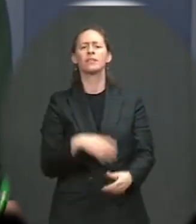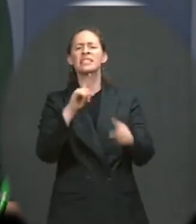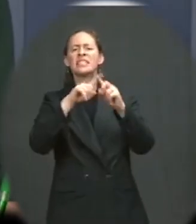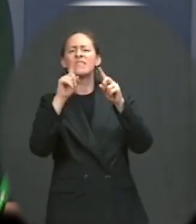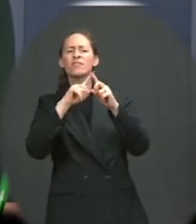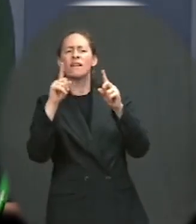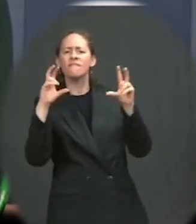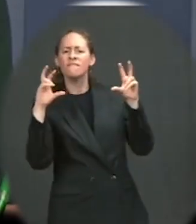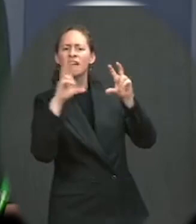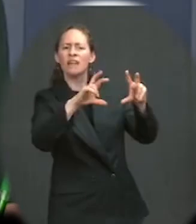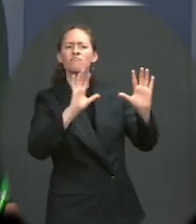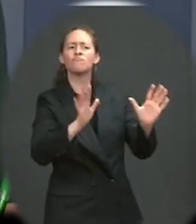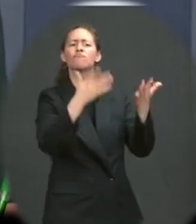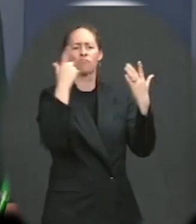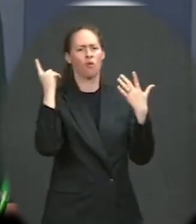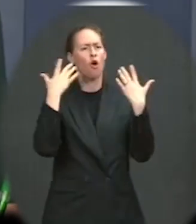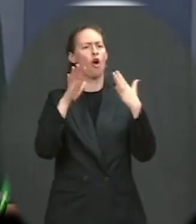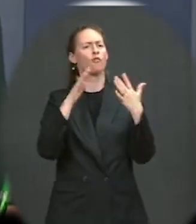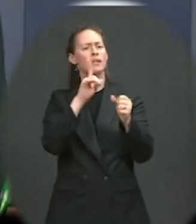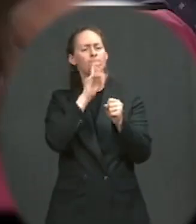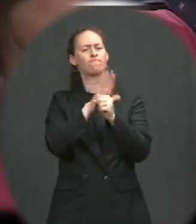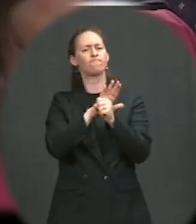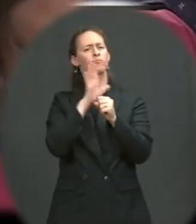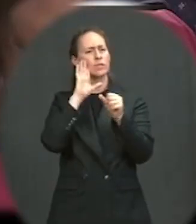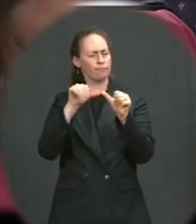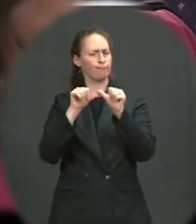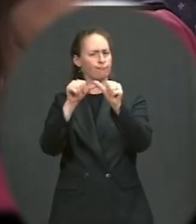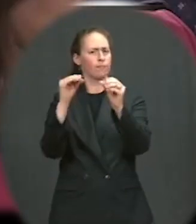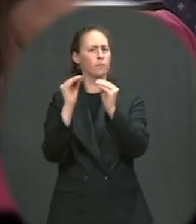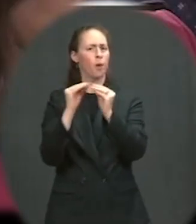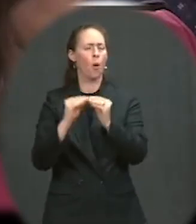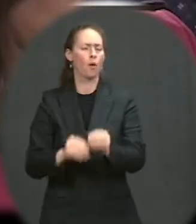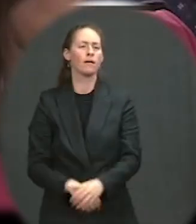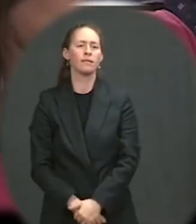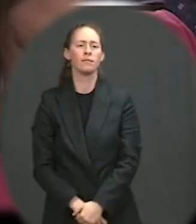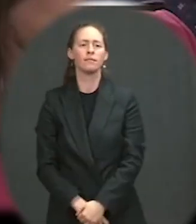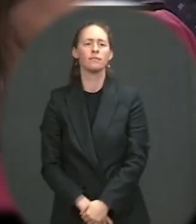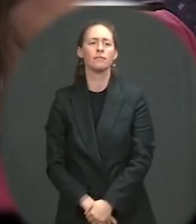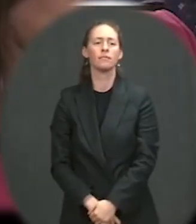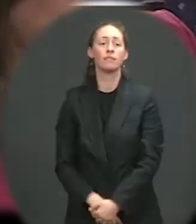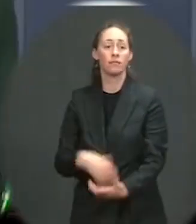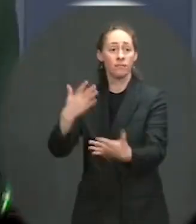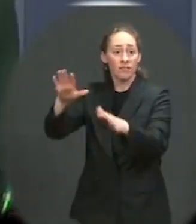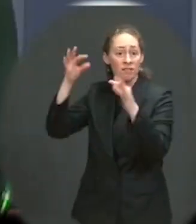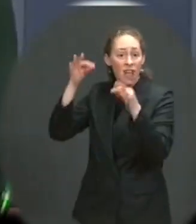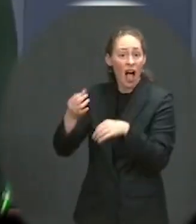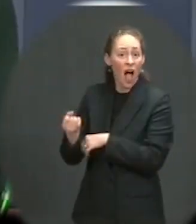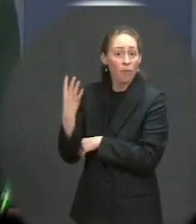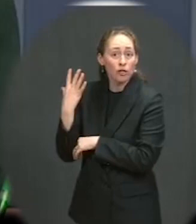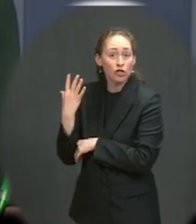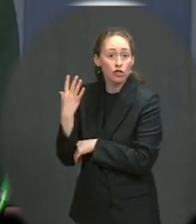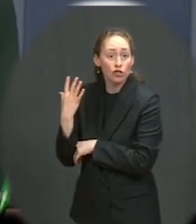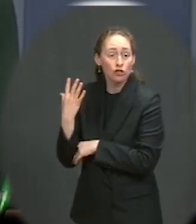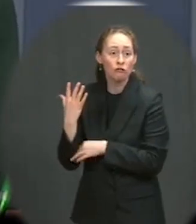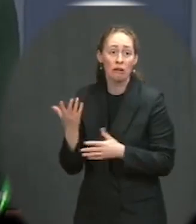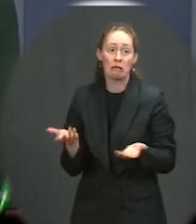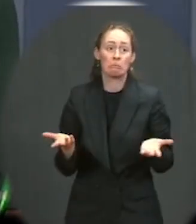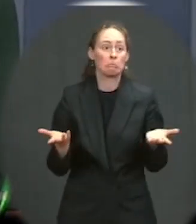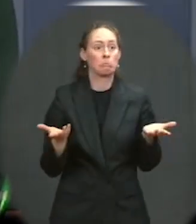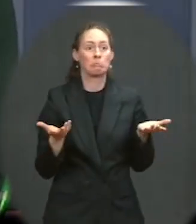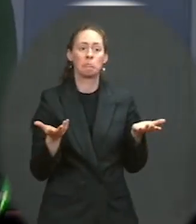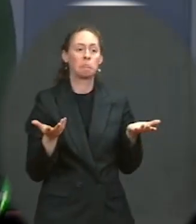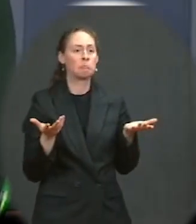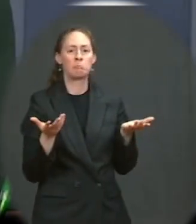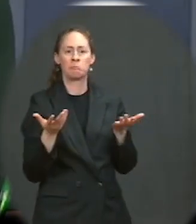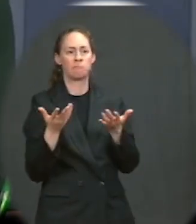have made that we've already committed to continuing. Has he determined how much money that is needed? Over the course of time, that's going to be done on kind of a year-by